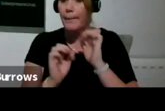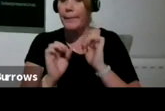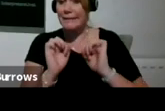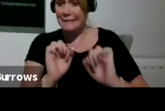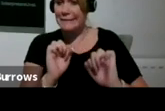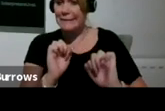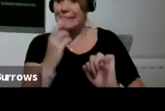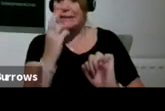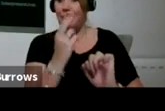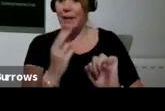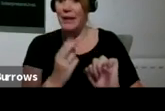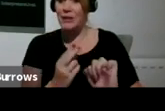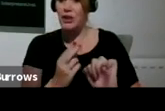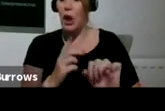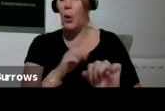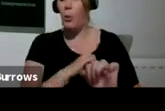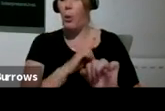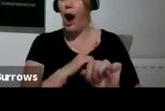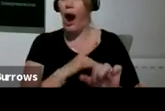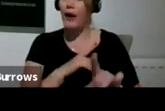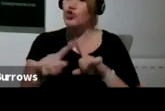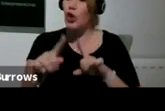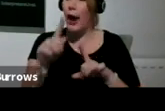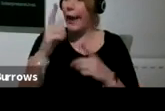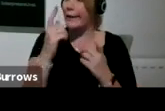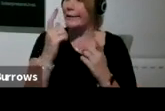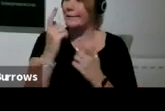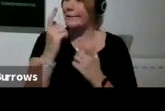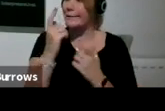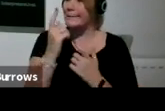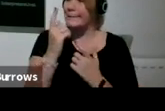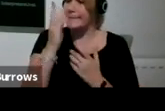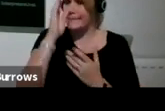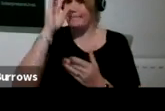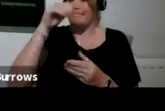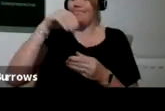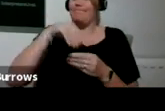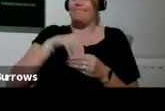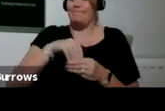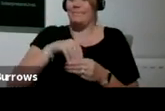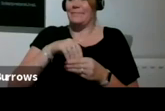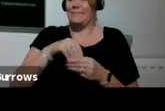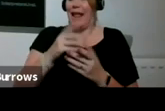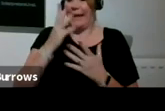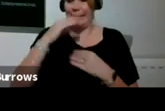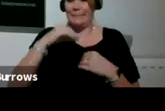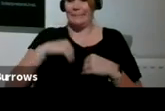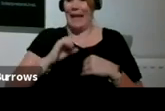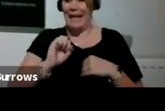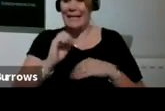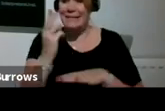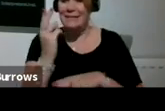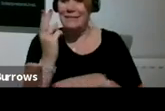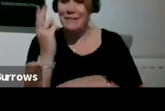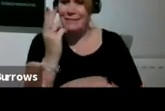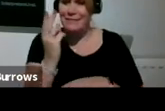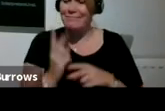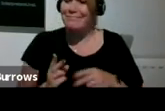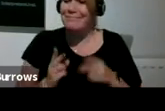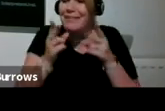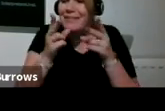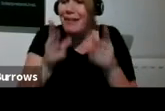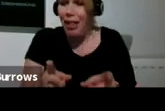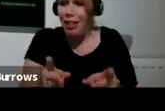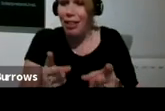into the style and sort of see how I could, you know, recreate it myself. So instead of fish on my head, I've got bananas,